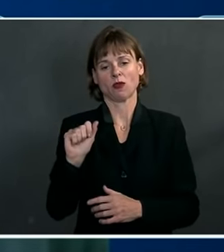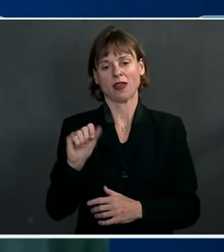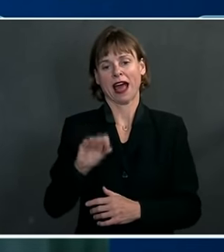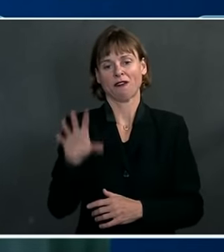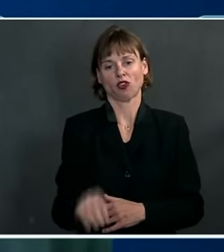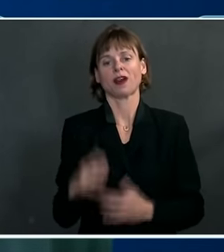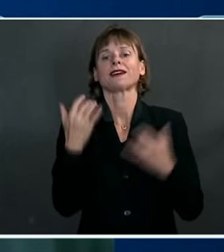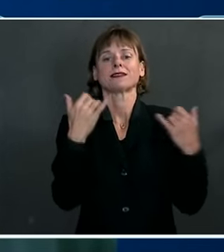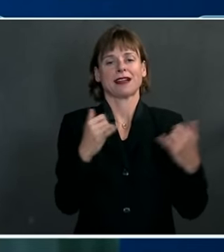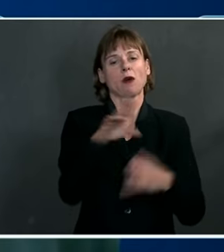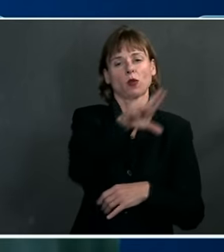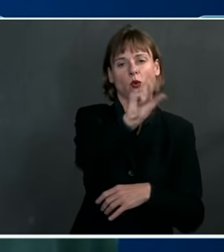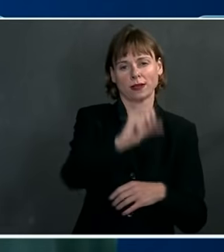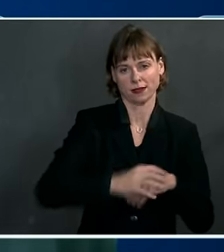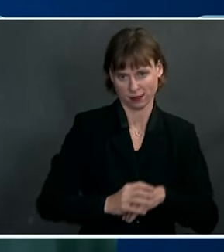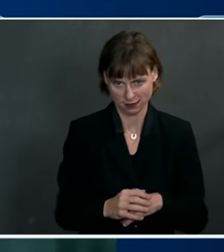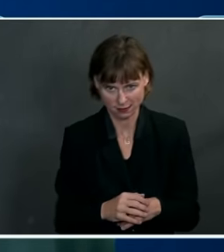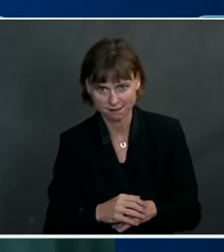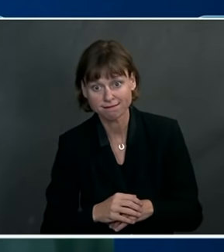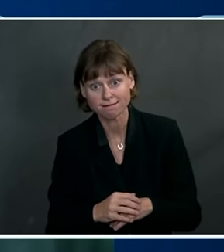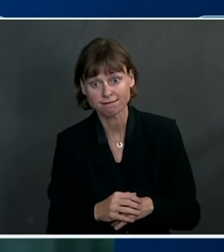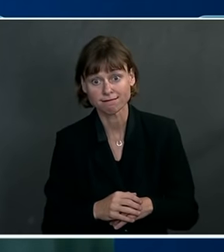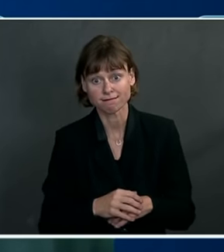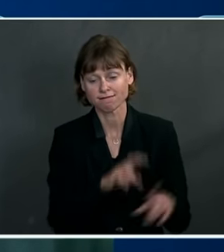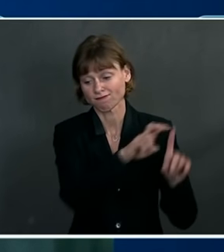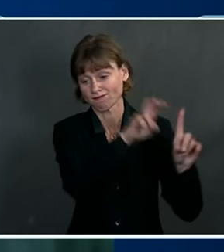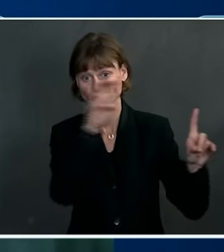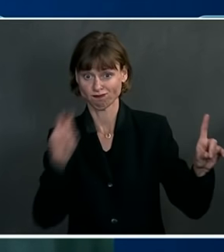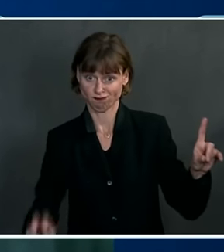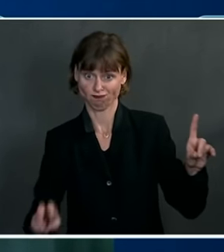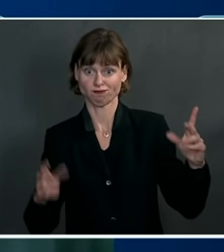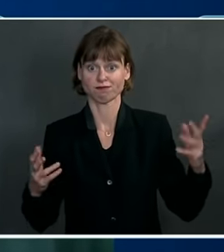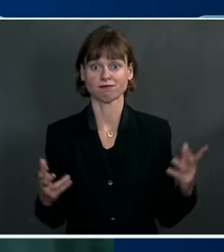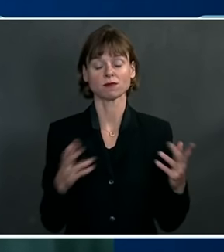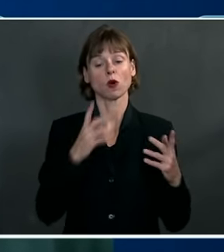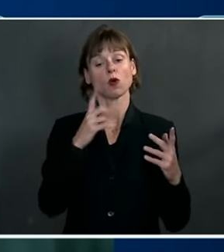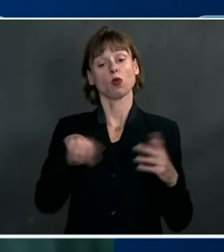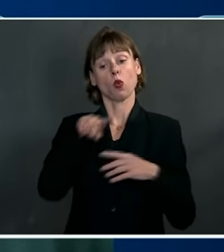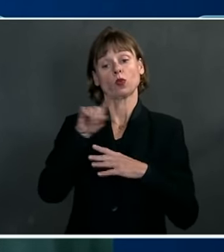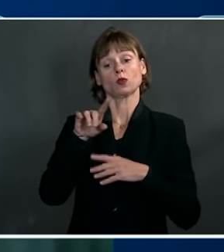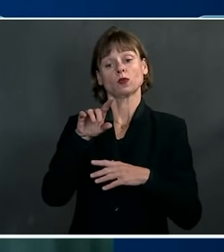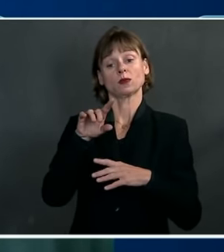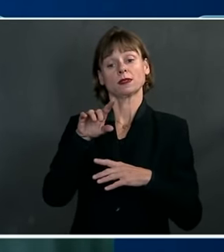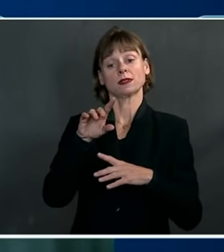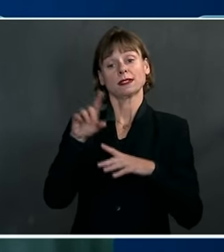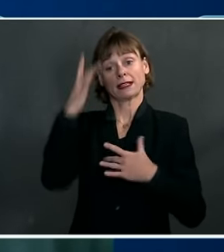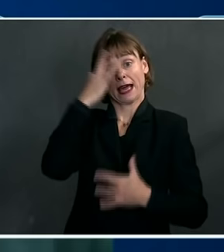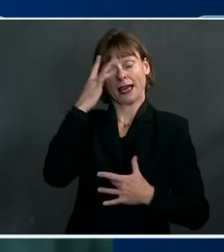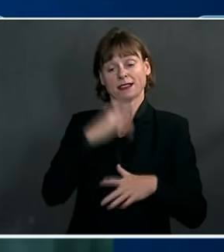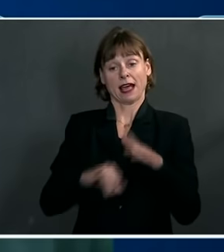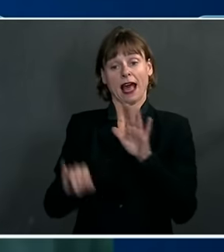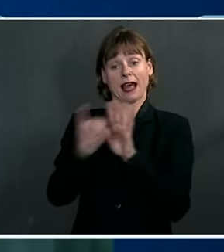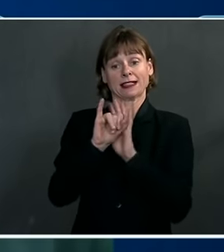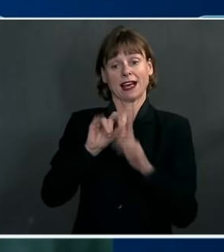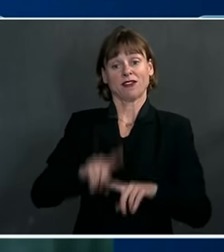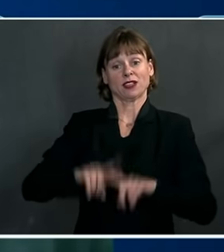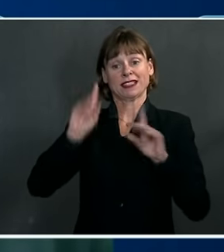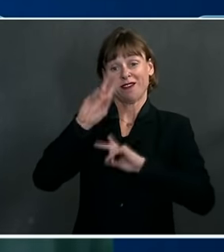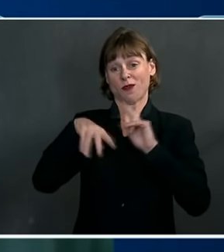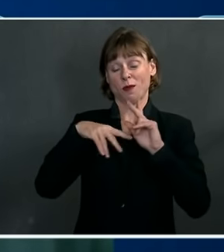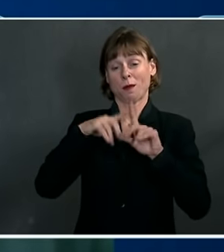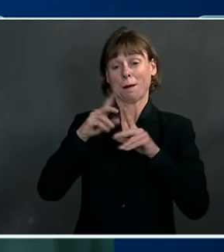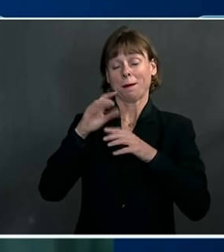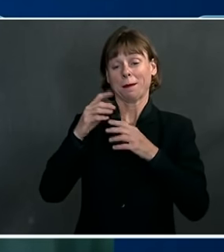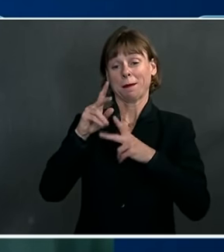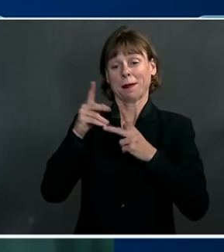United States. These cases were identified in different parts of the state and not believed to be